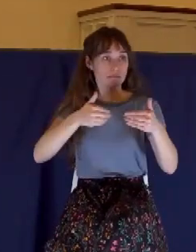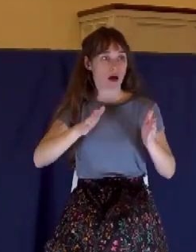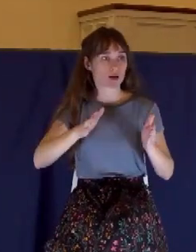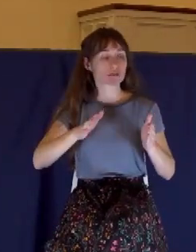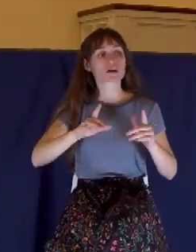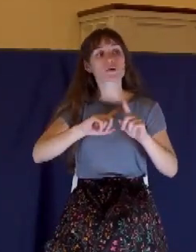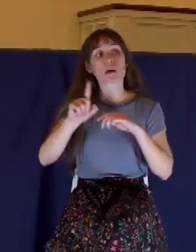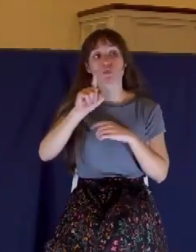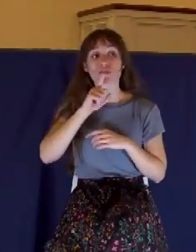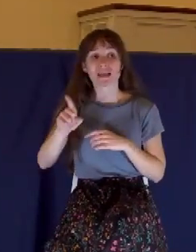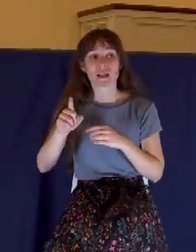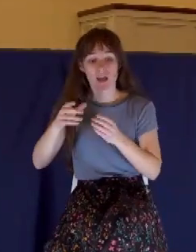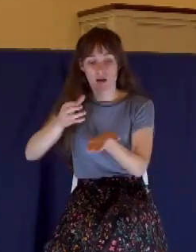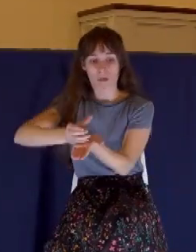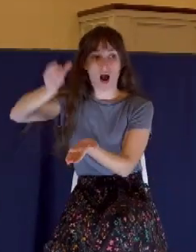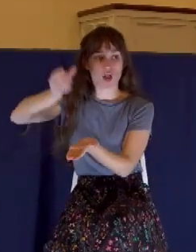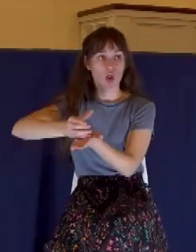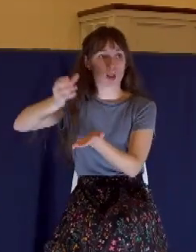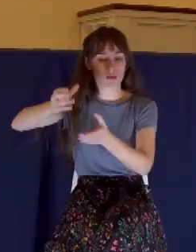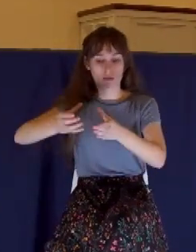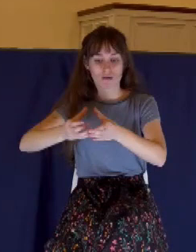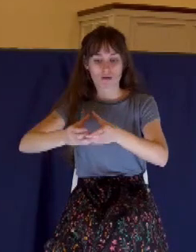a flask. I've seen these in the Holy Land